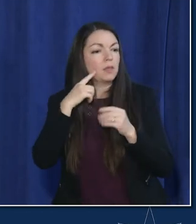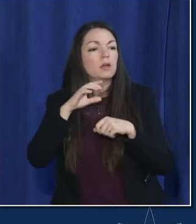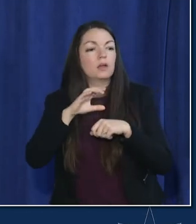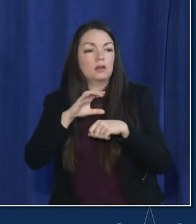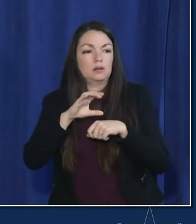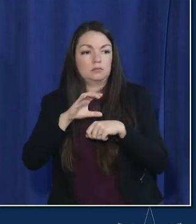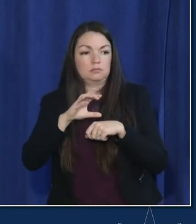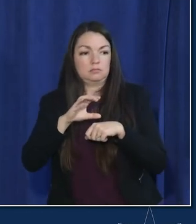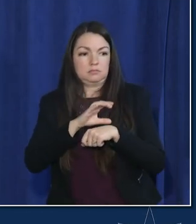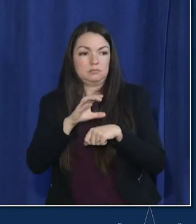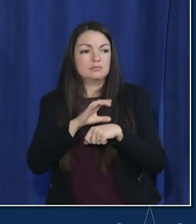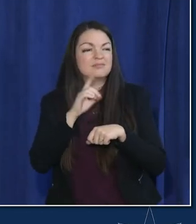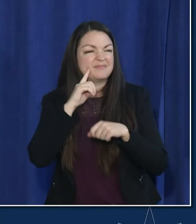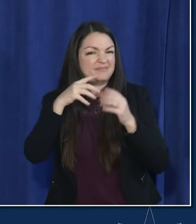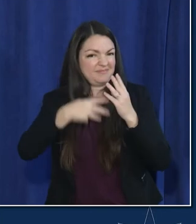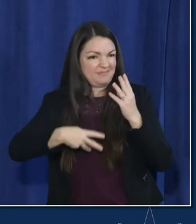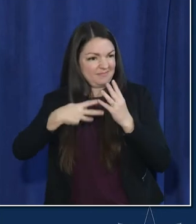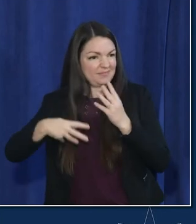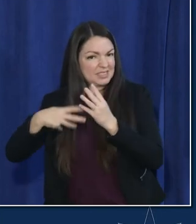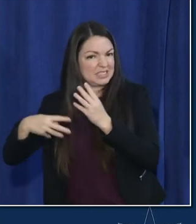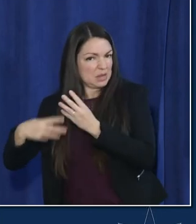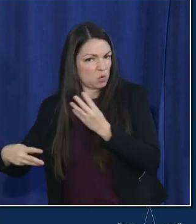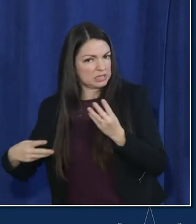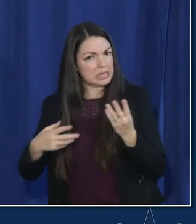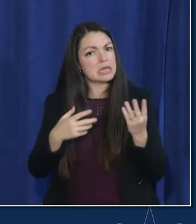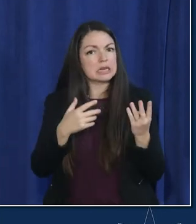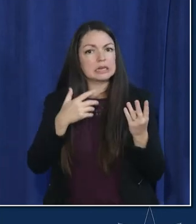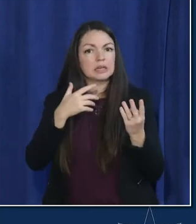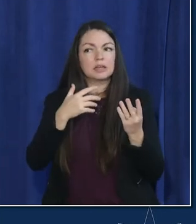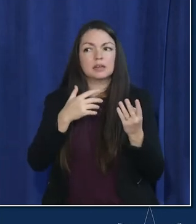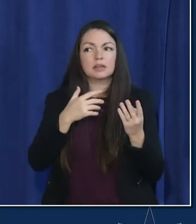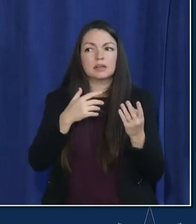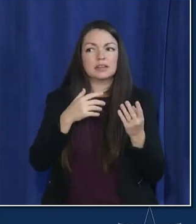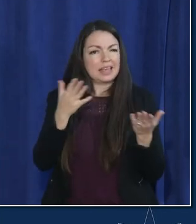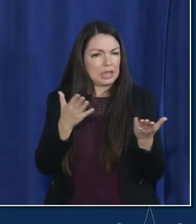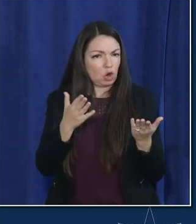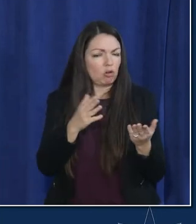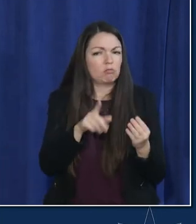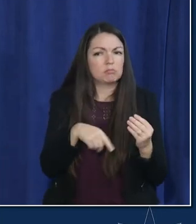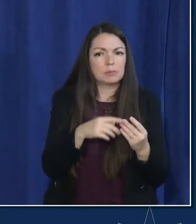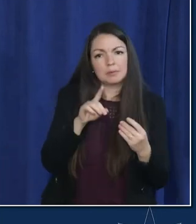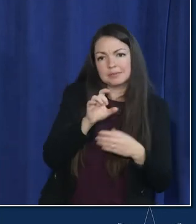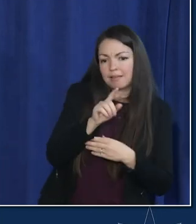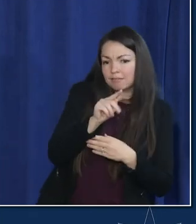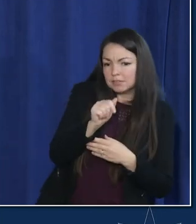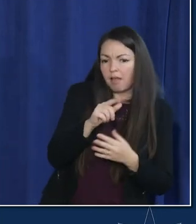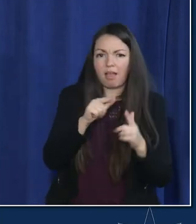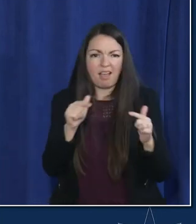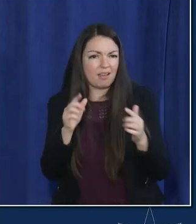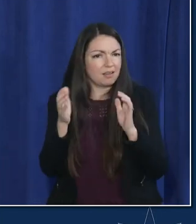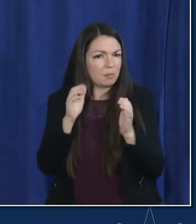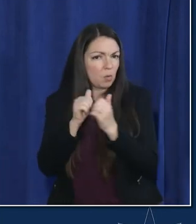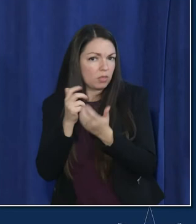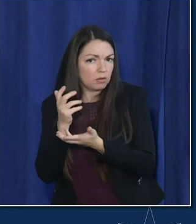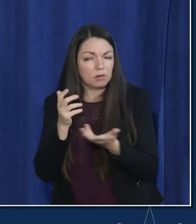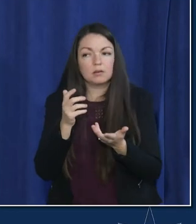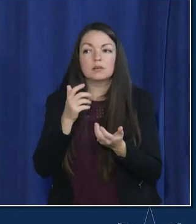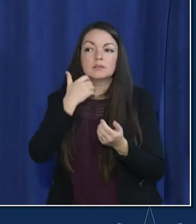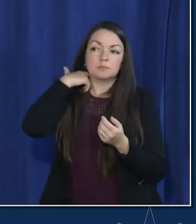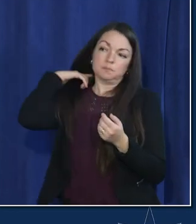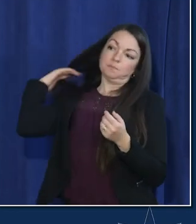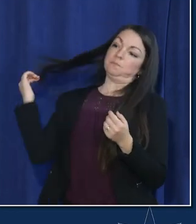has increased since we oh yeah sure yeah yeah so so yeah we really i mean so the this